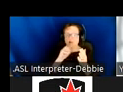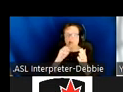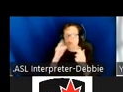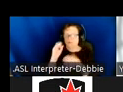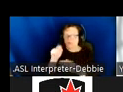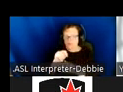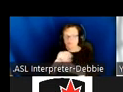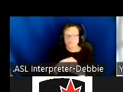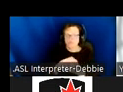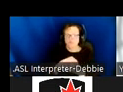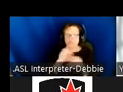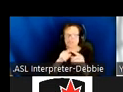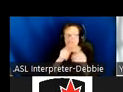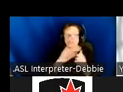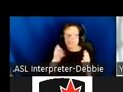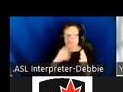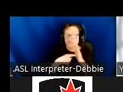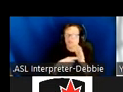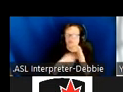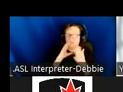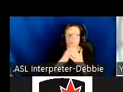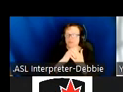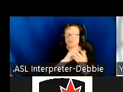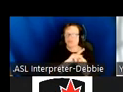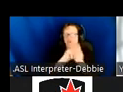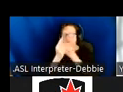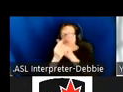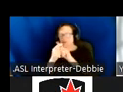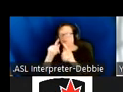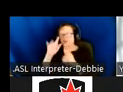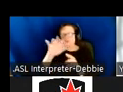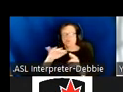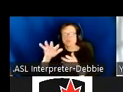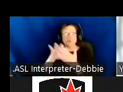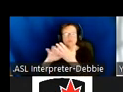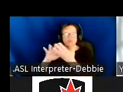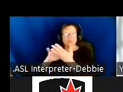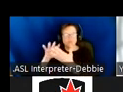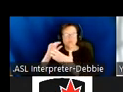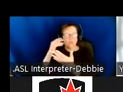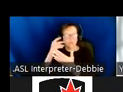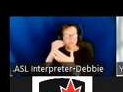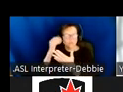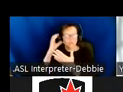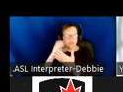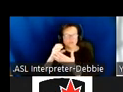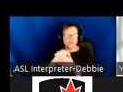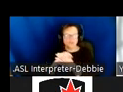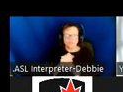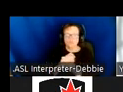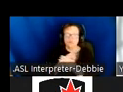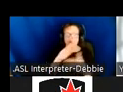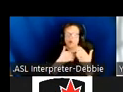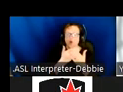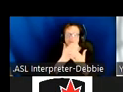segments and objects detected in the scene are converted into distinguishable tactile icon patterns. Next layer, all detected segments and objects,